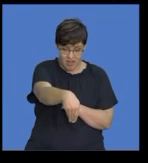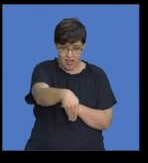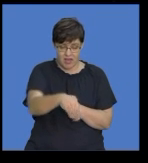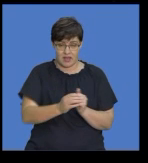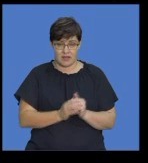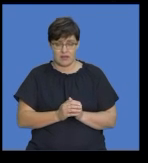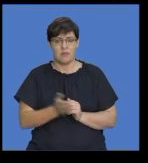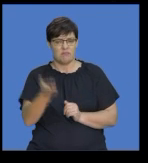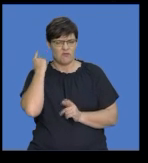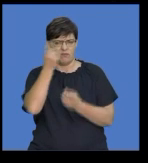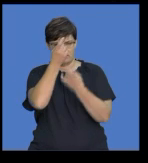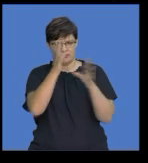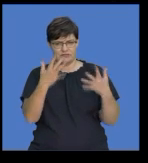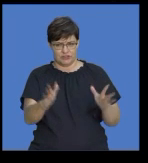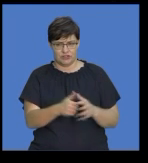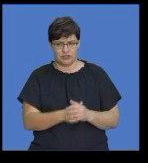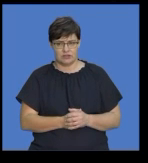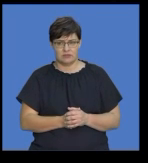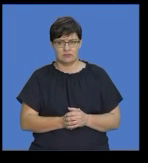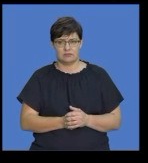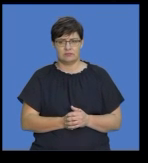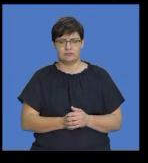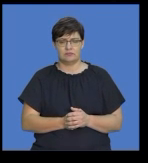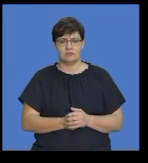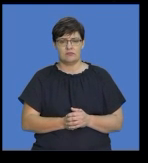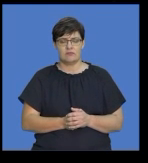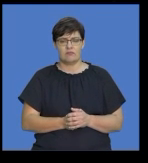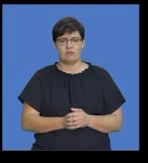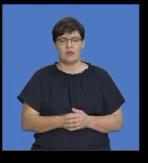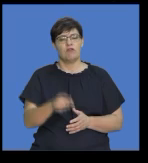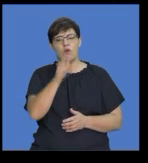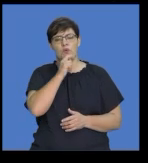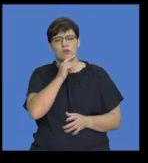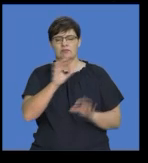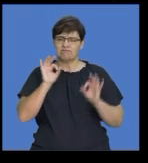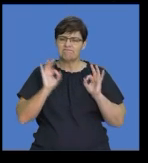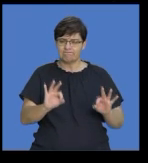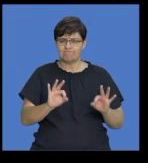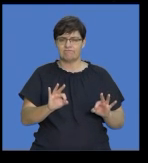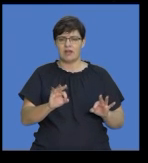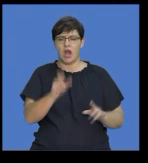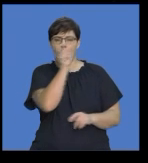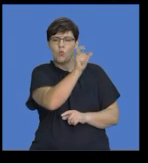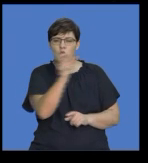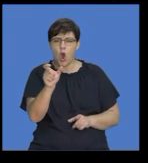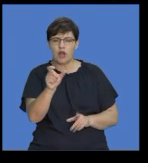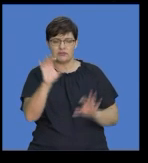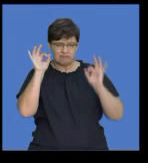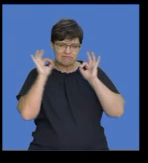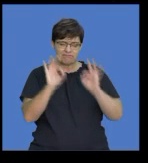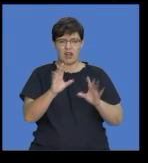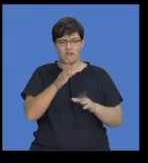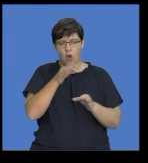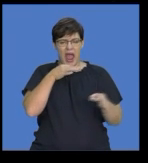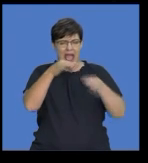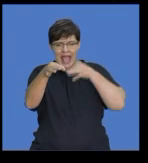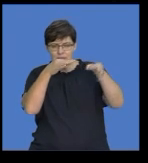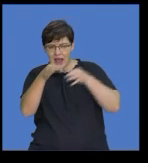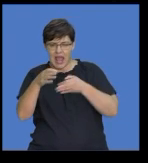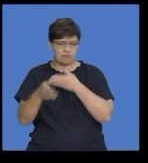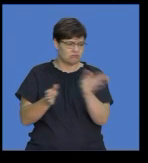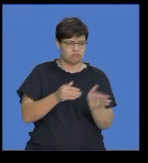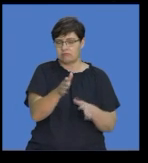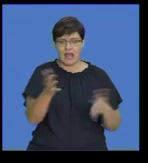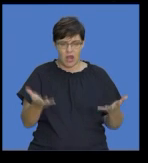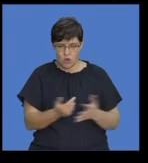now if we use accurate and explicit vocabulary for directions okay you take the first road